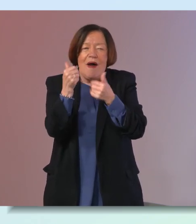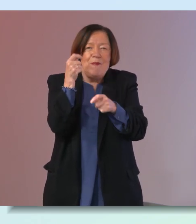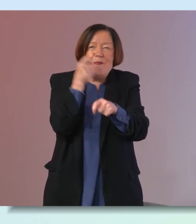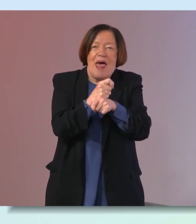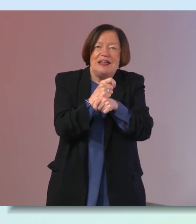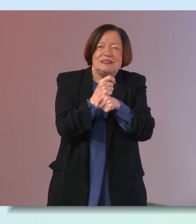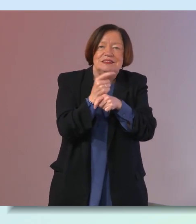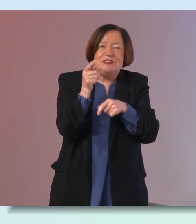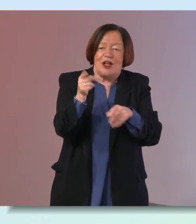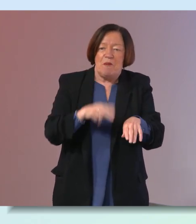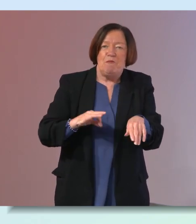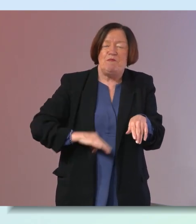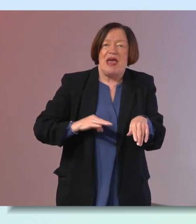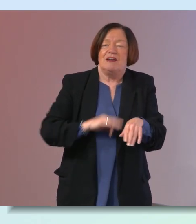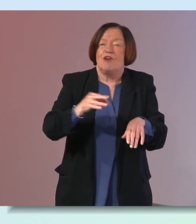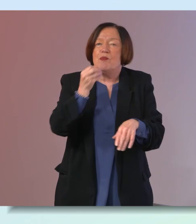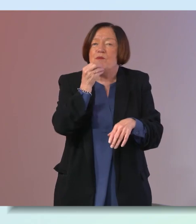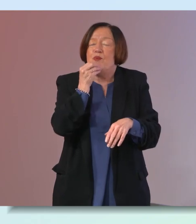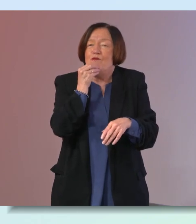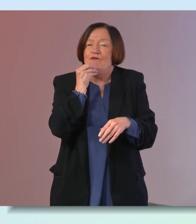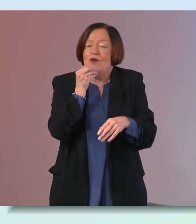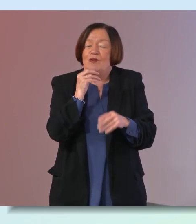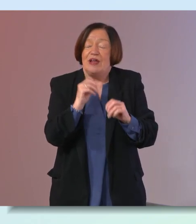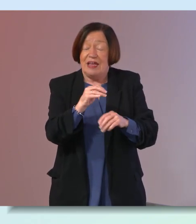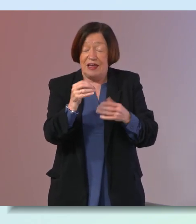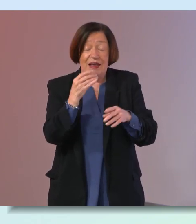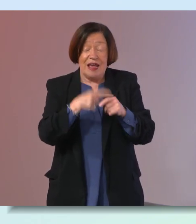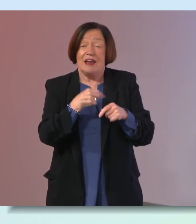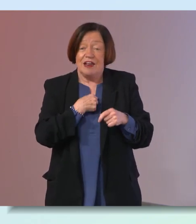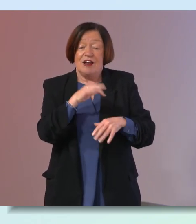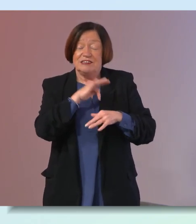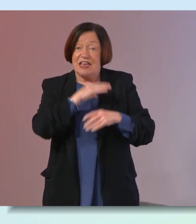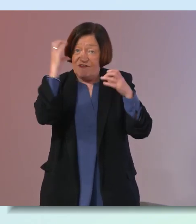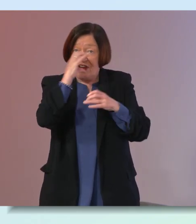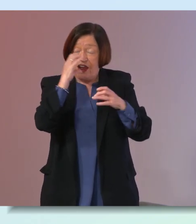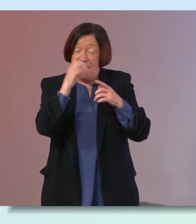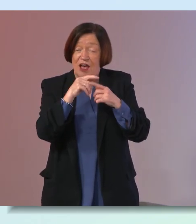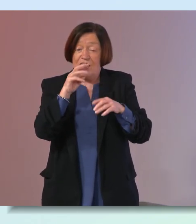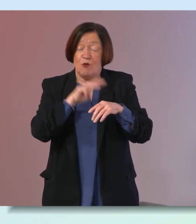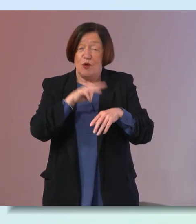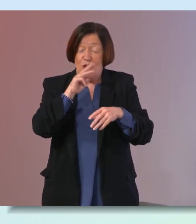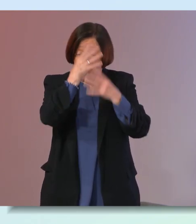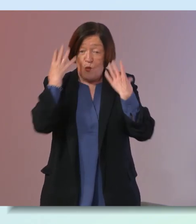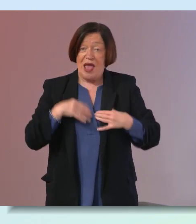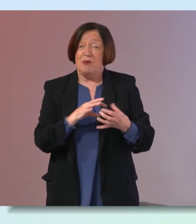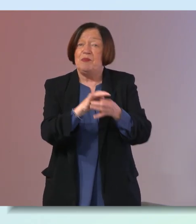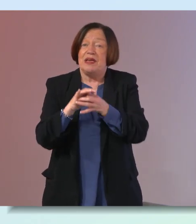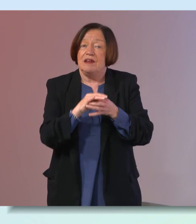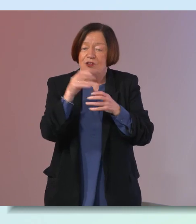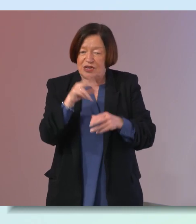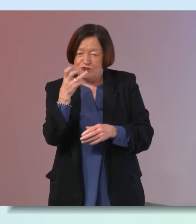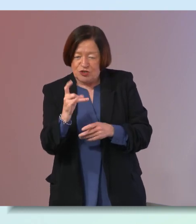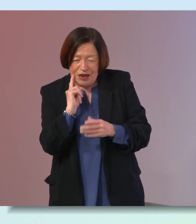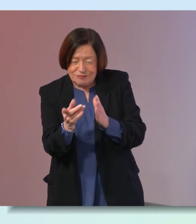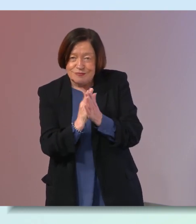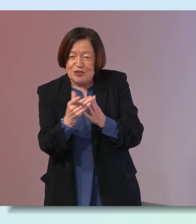benefit from from a food point of view again in our self-care and well-being journal and there's a kind of a checklist you can go through there